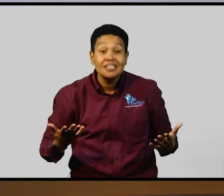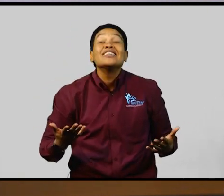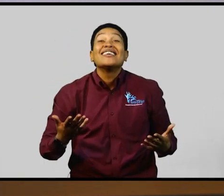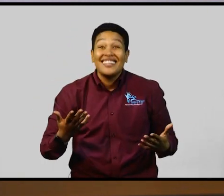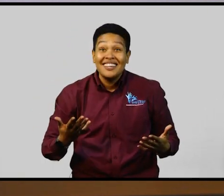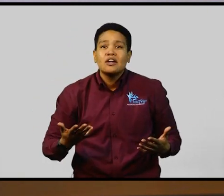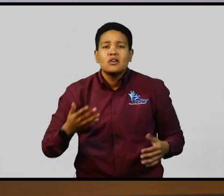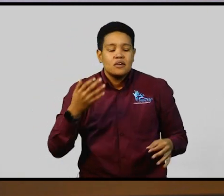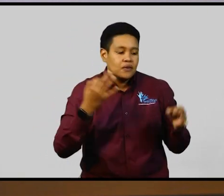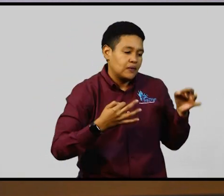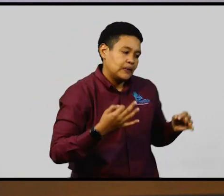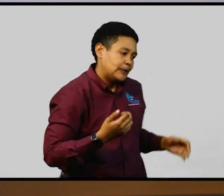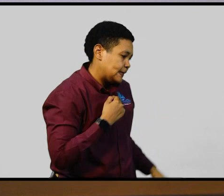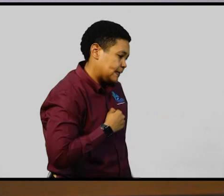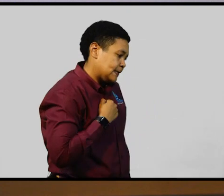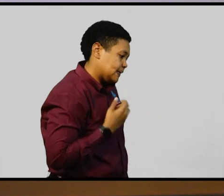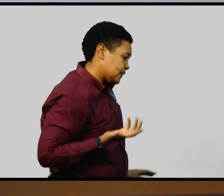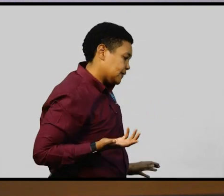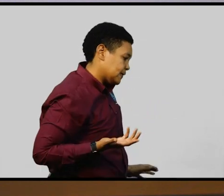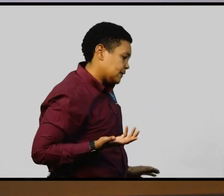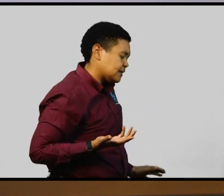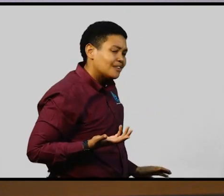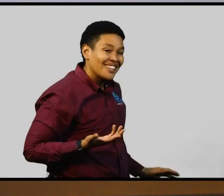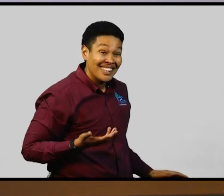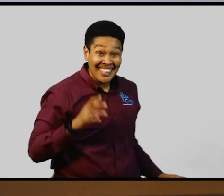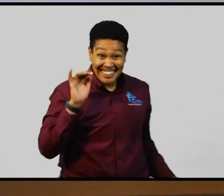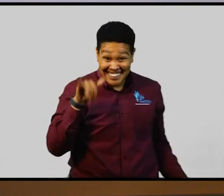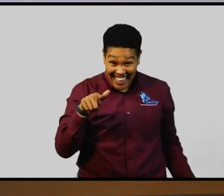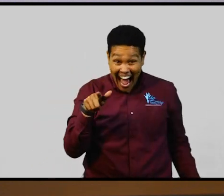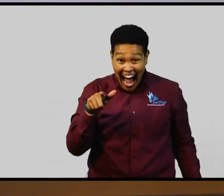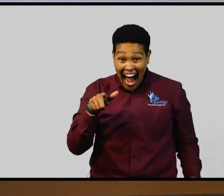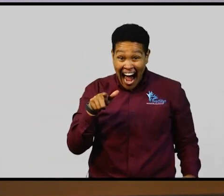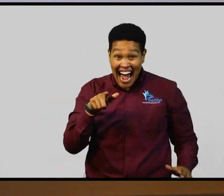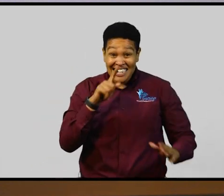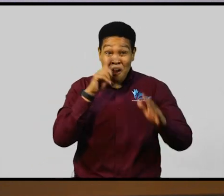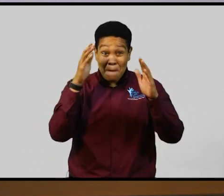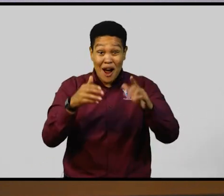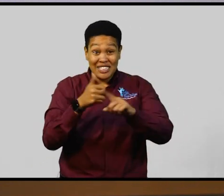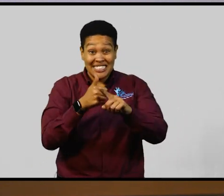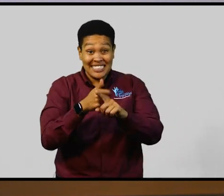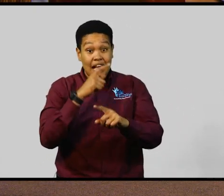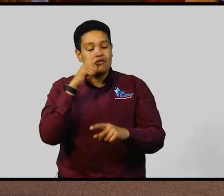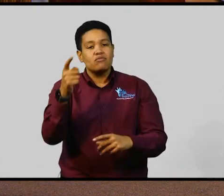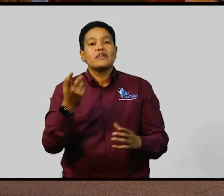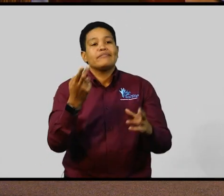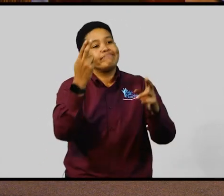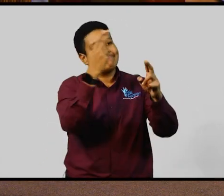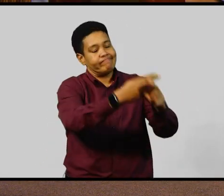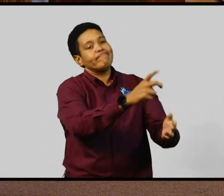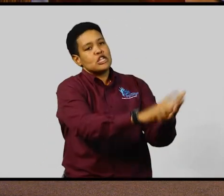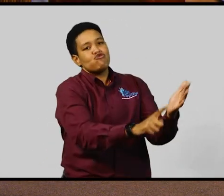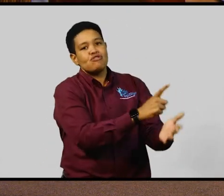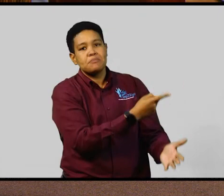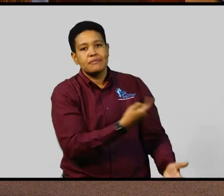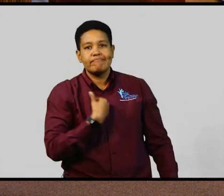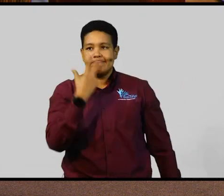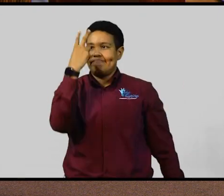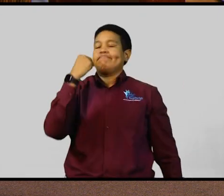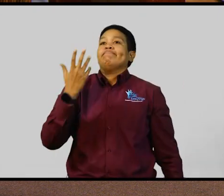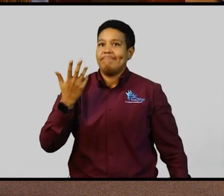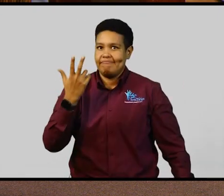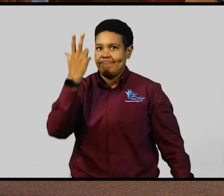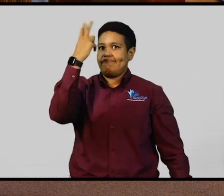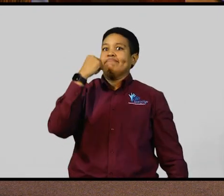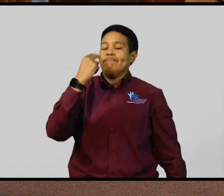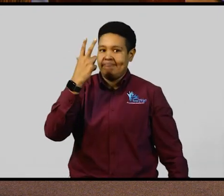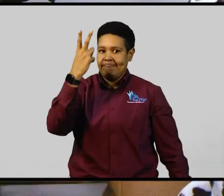not provided, that person is being discriminated again. So, and